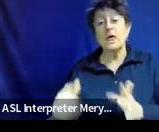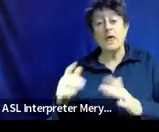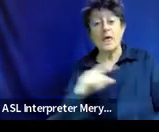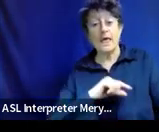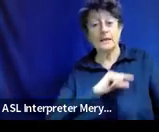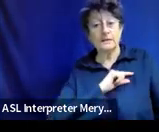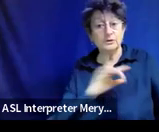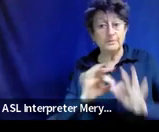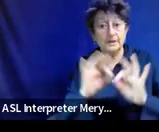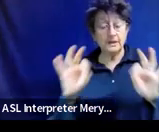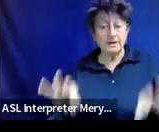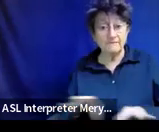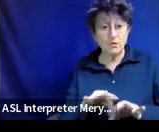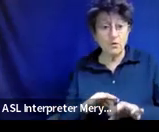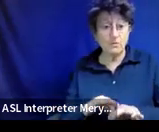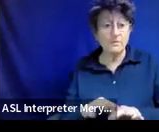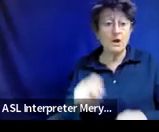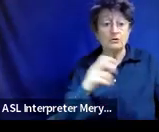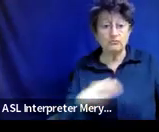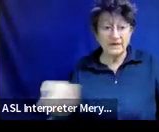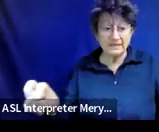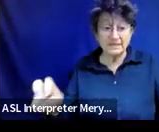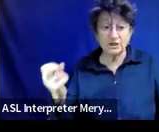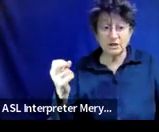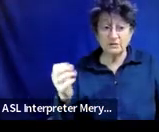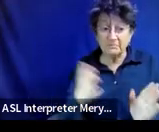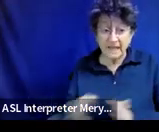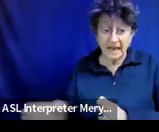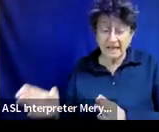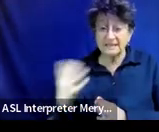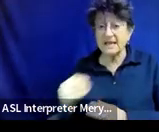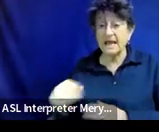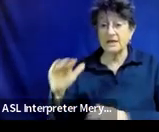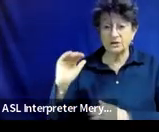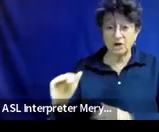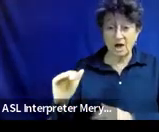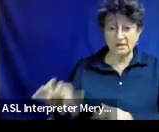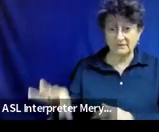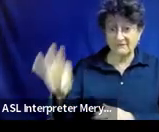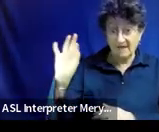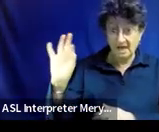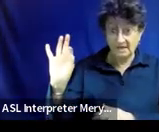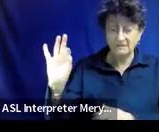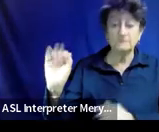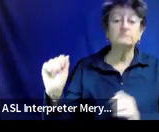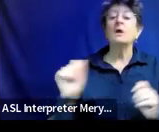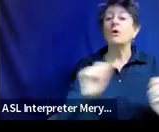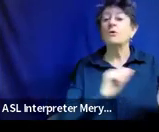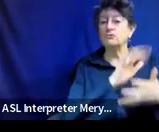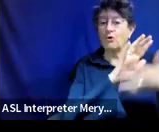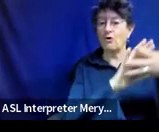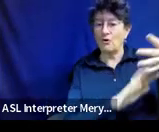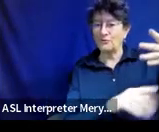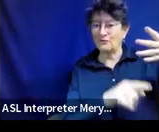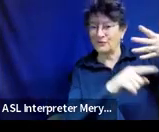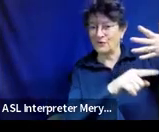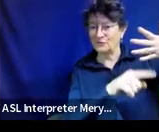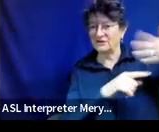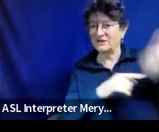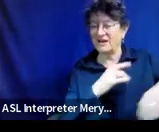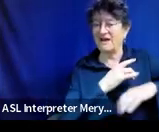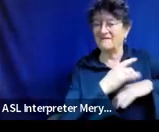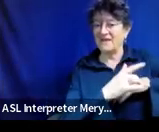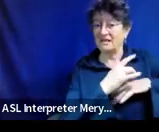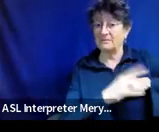transition plans, and B11 child fines. So those are all available on our professional learning